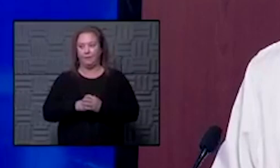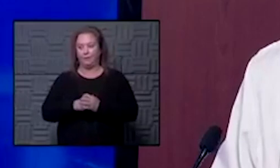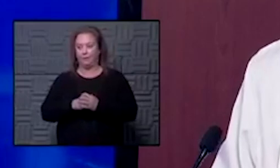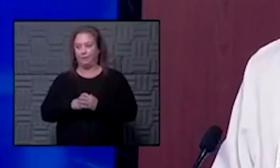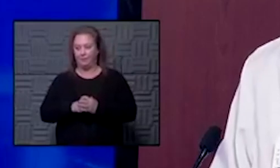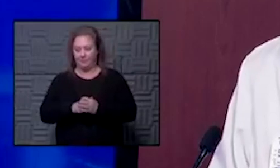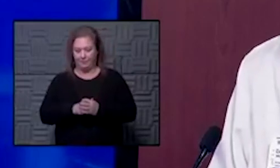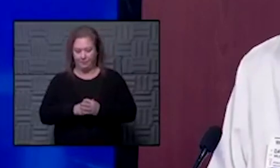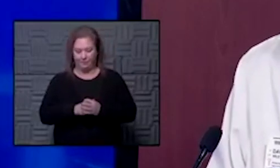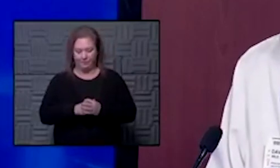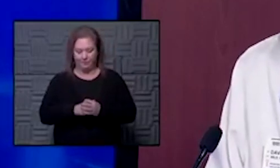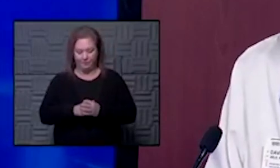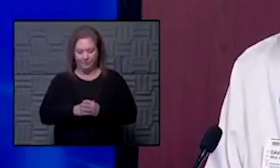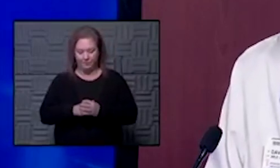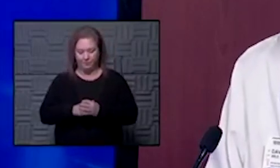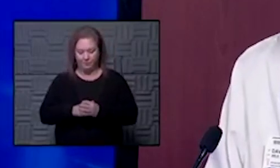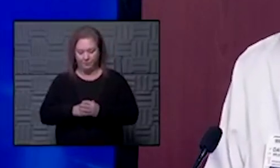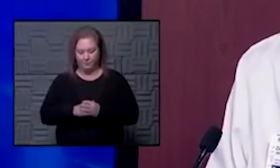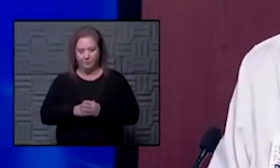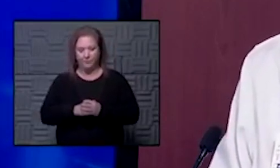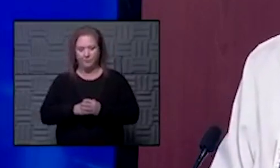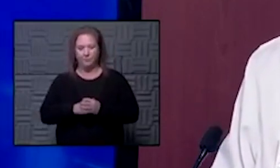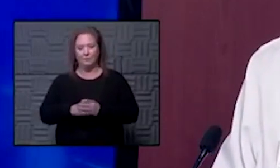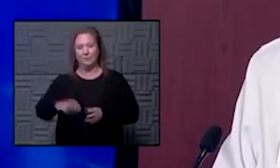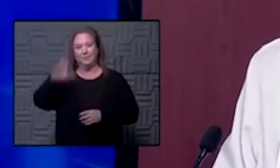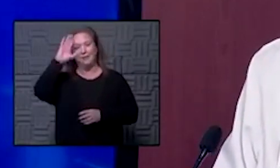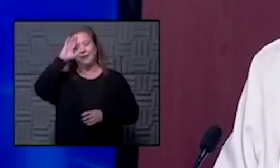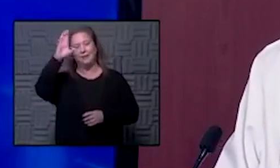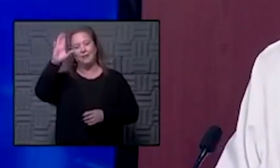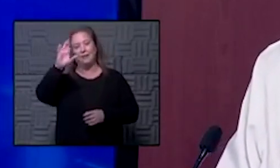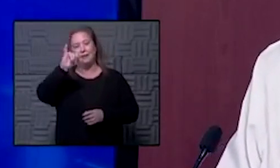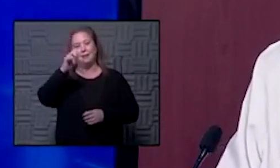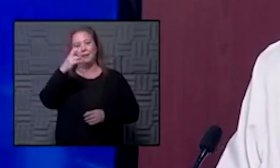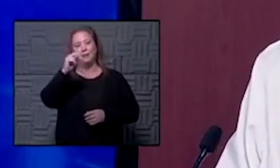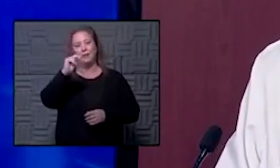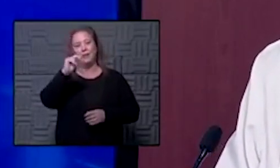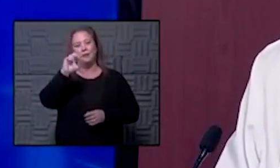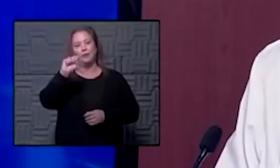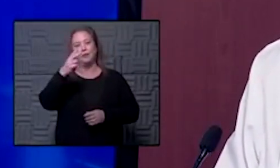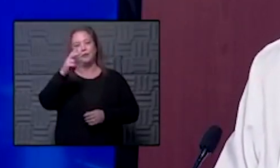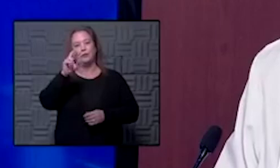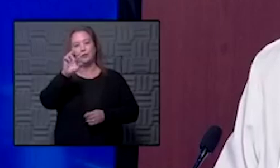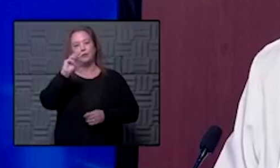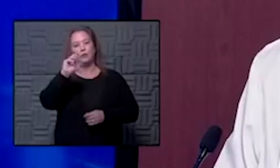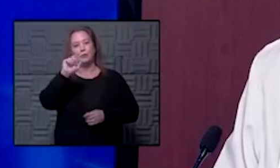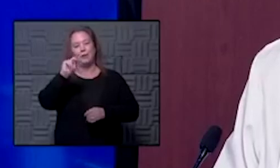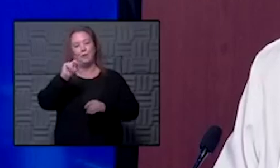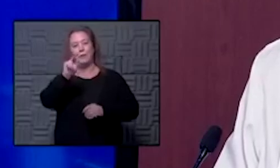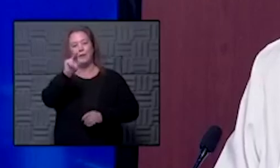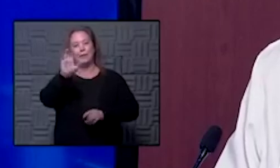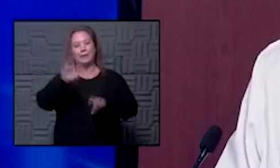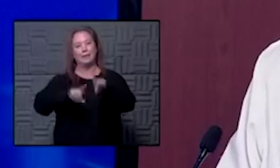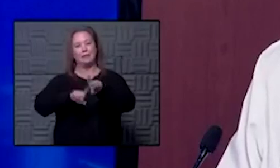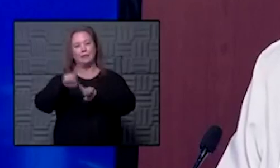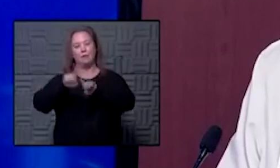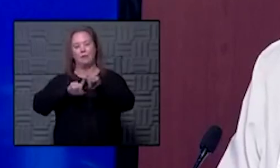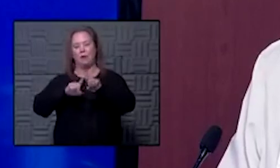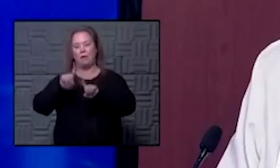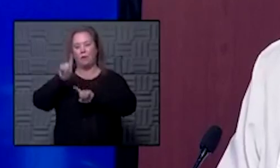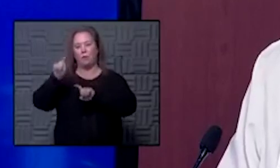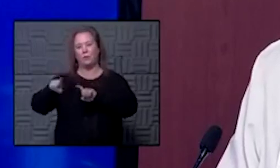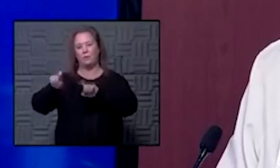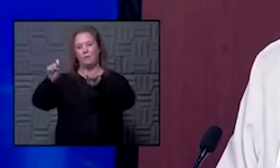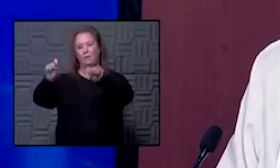yeah hi this is uh john shorman over at the star i am uh curious i have a question about